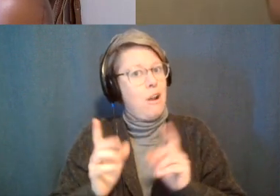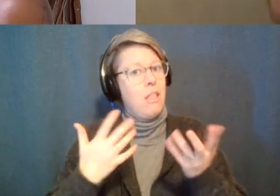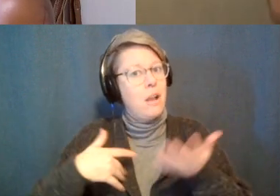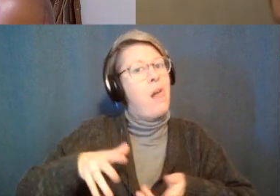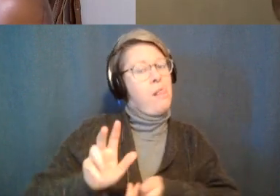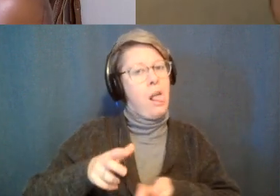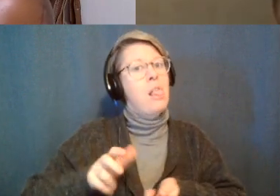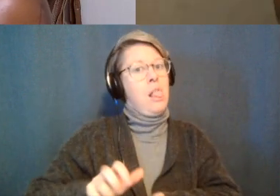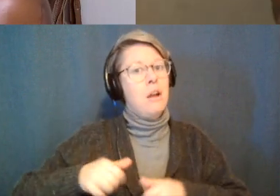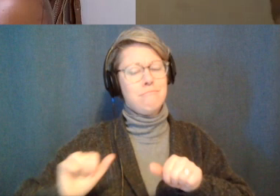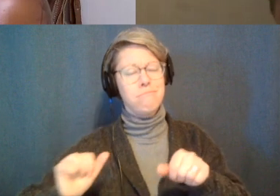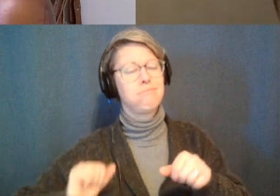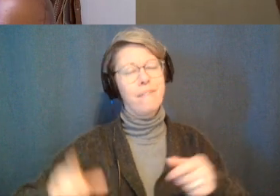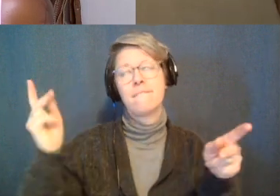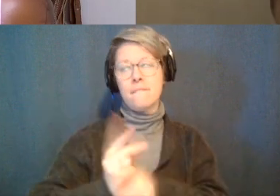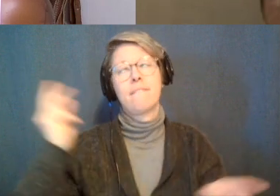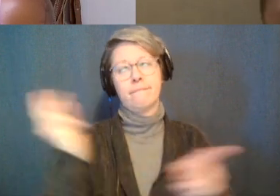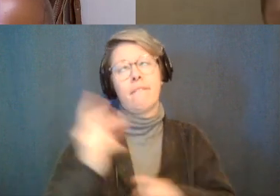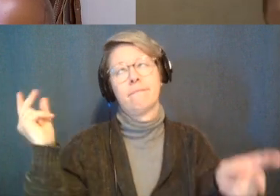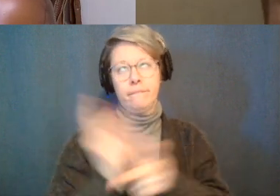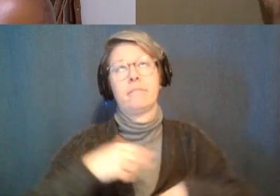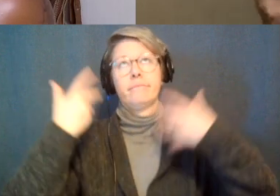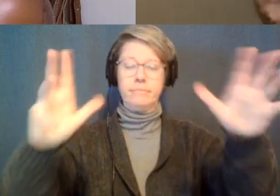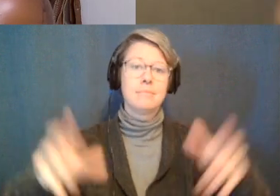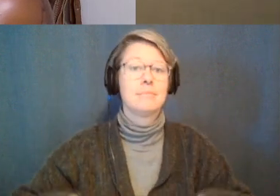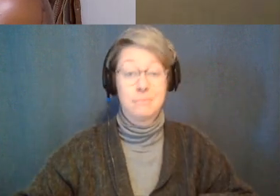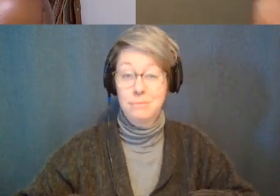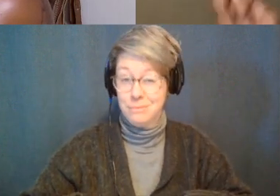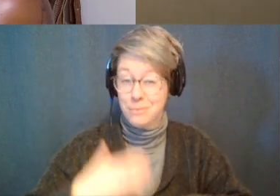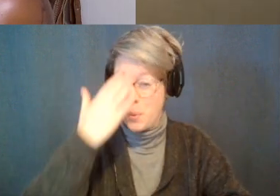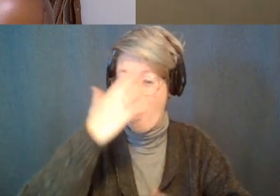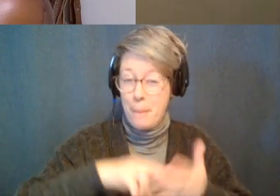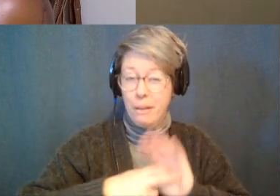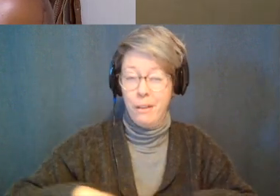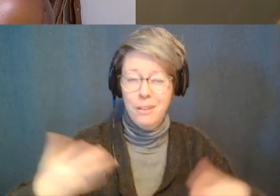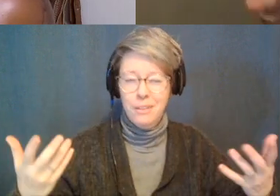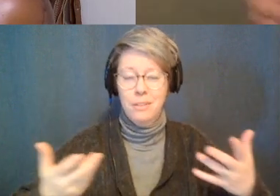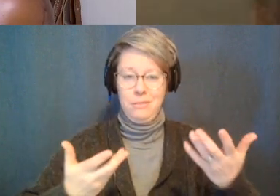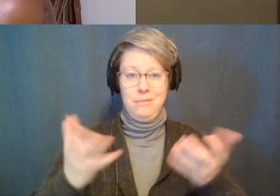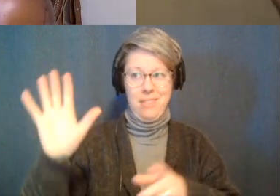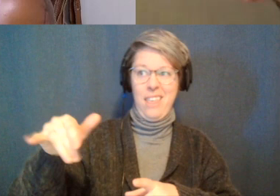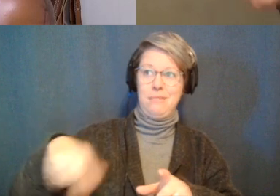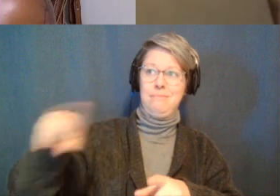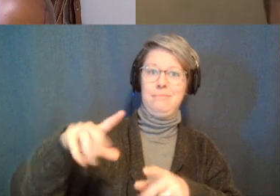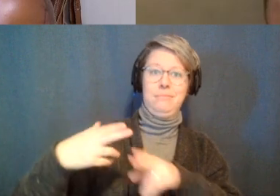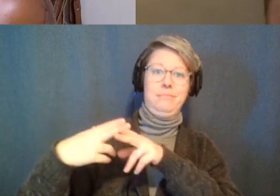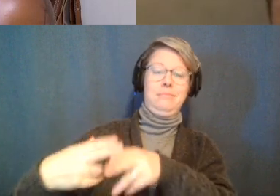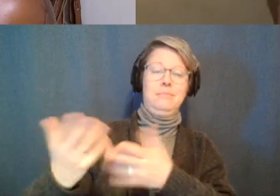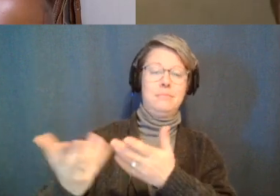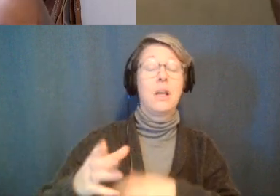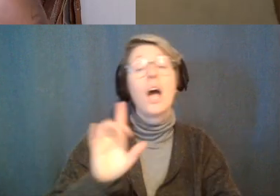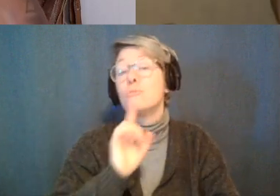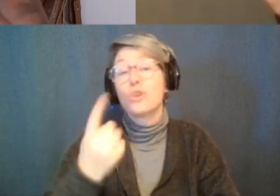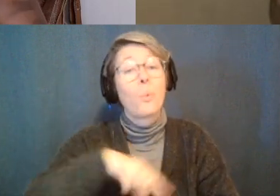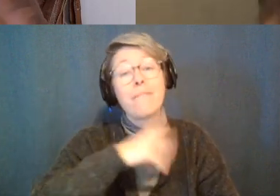in and out let's just fuck type of people so if anybody listening um which i'm sure we've all been in that